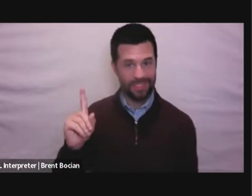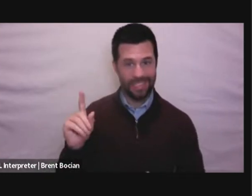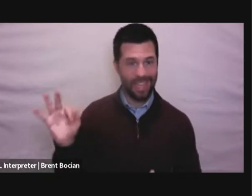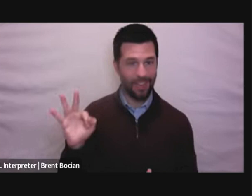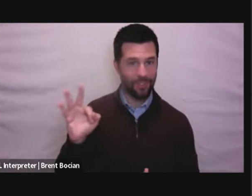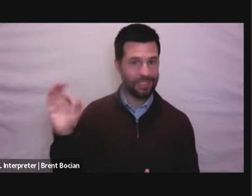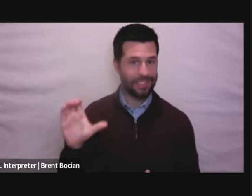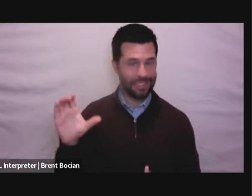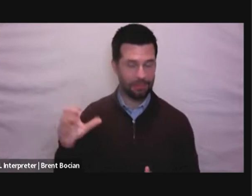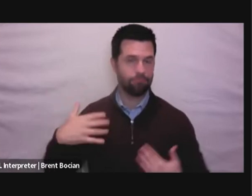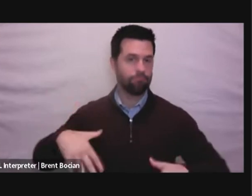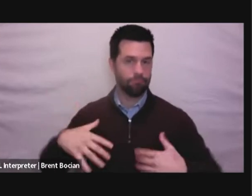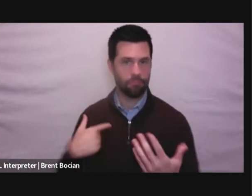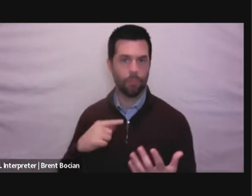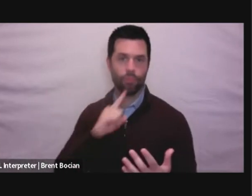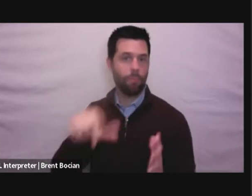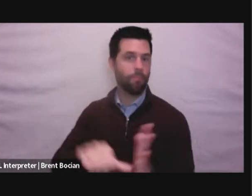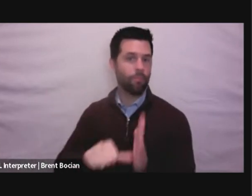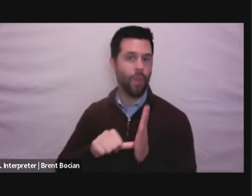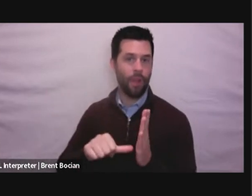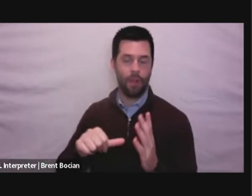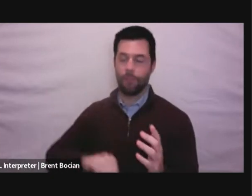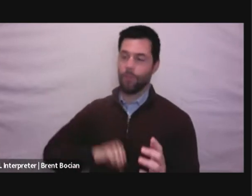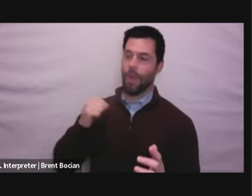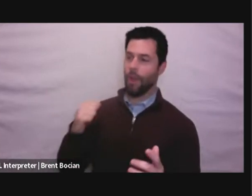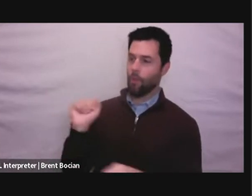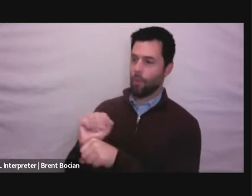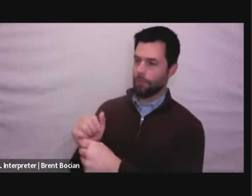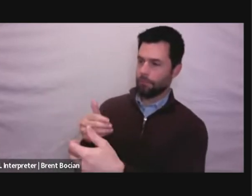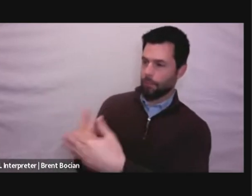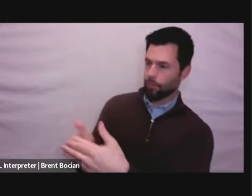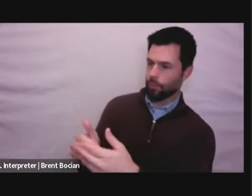and I'm very proud that we're working together so closely.